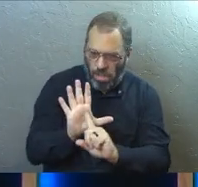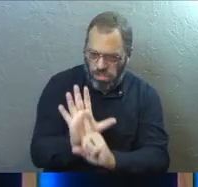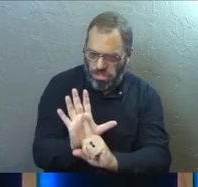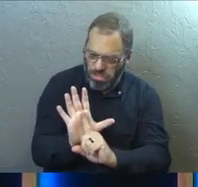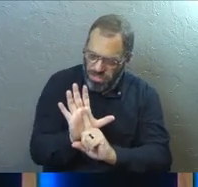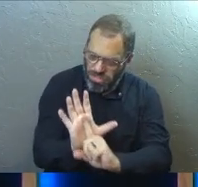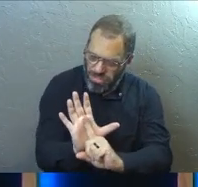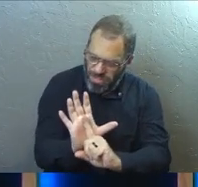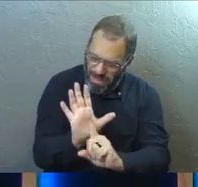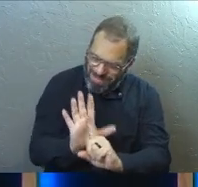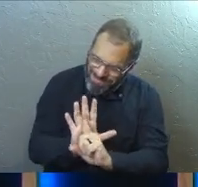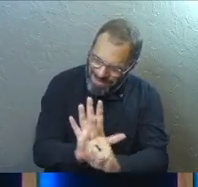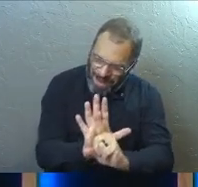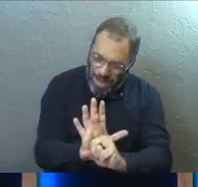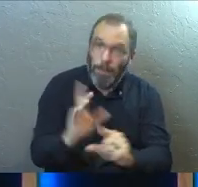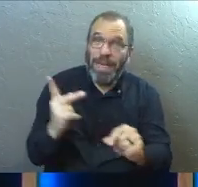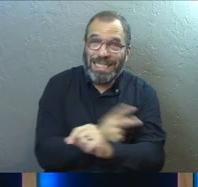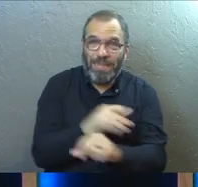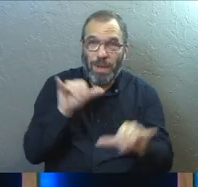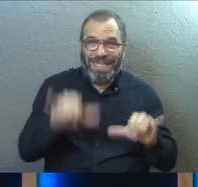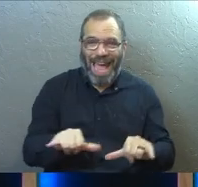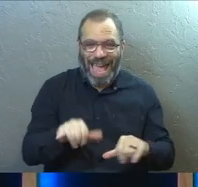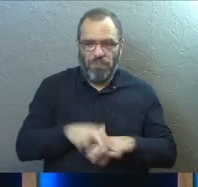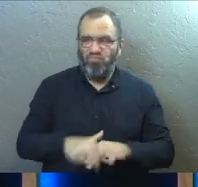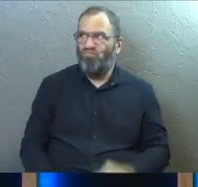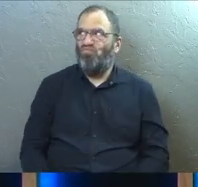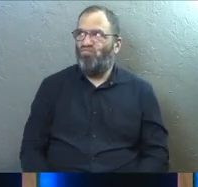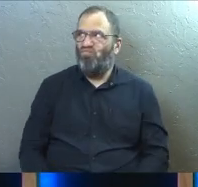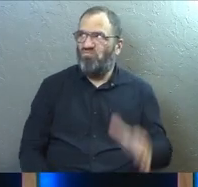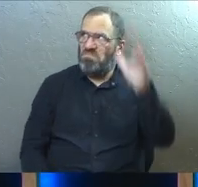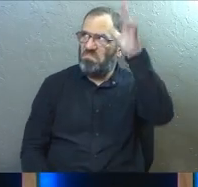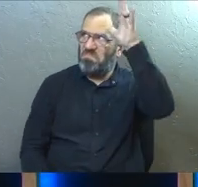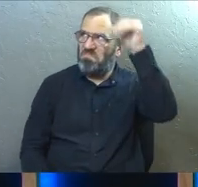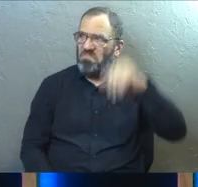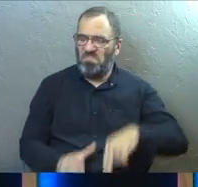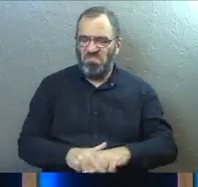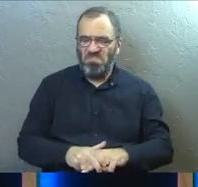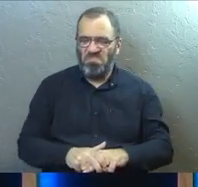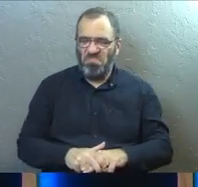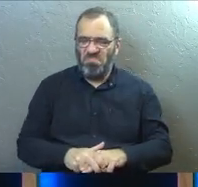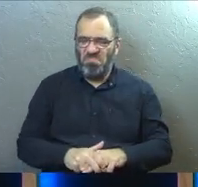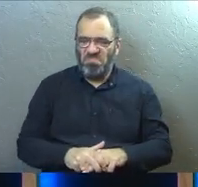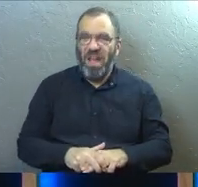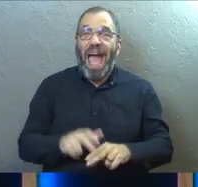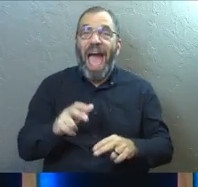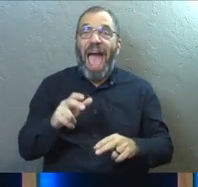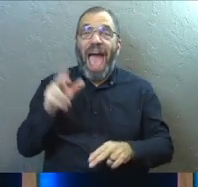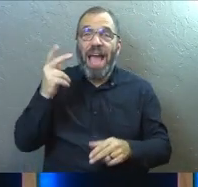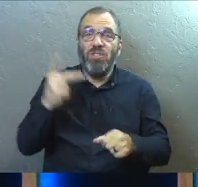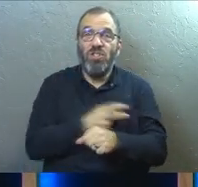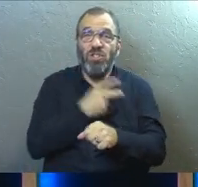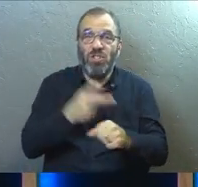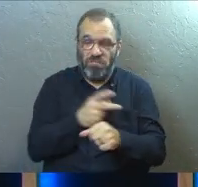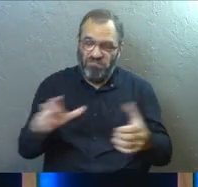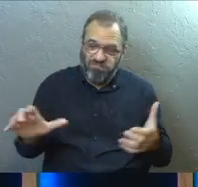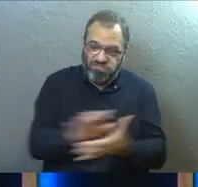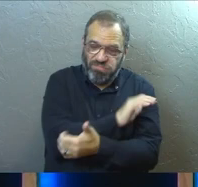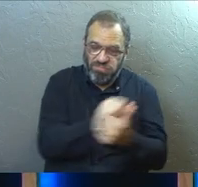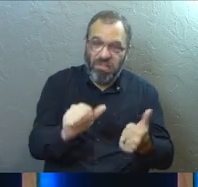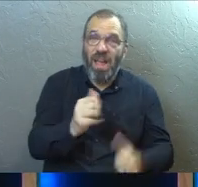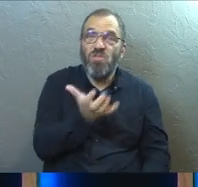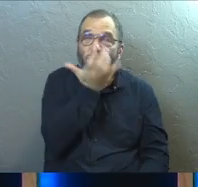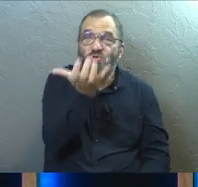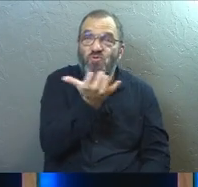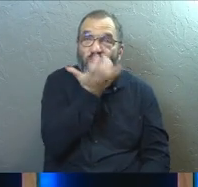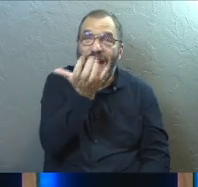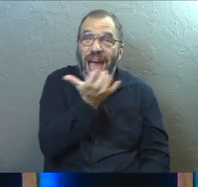And he's like, and the reason is, is because sheep want to stay. And sheep will decimate the pasture that they're in if you let them.